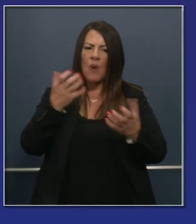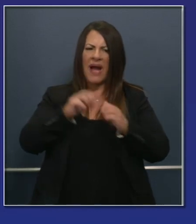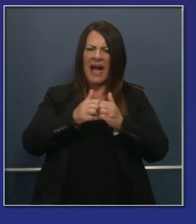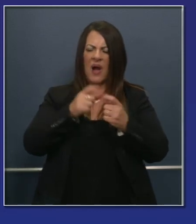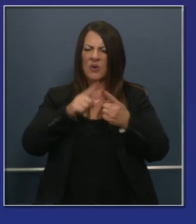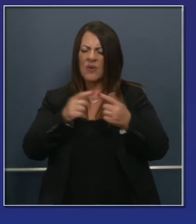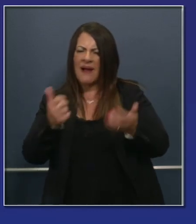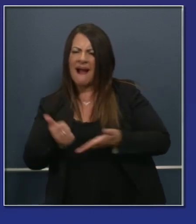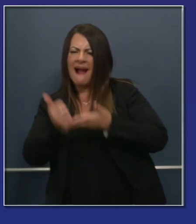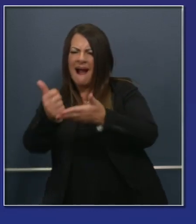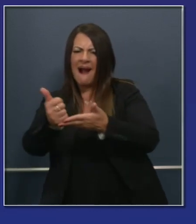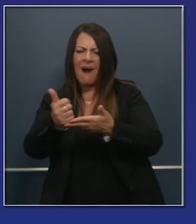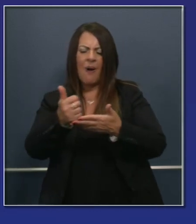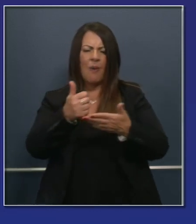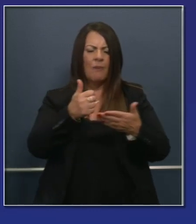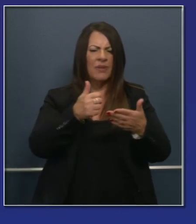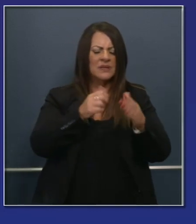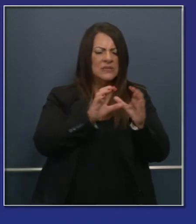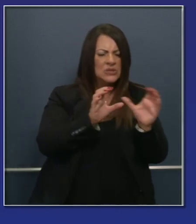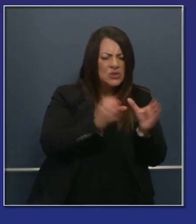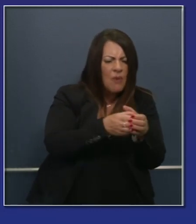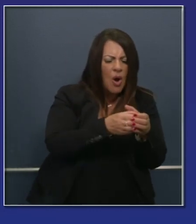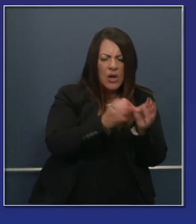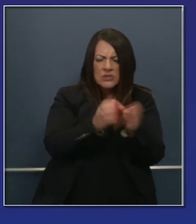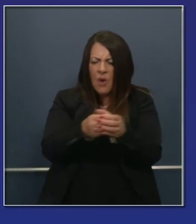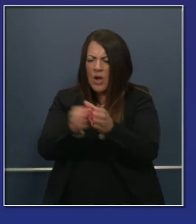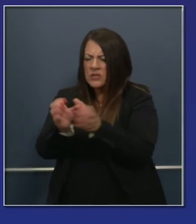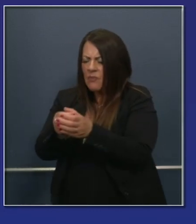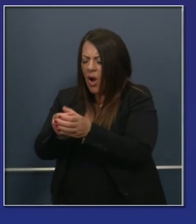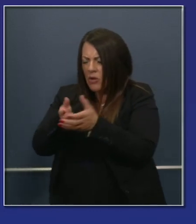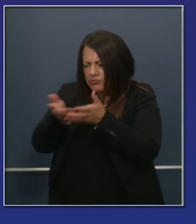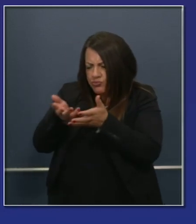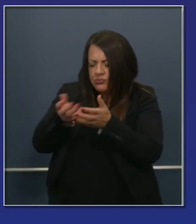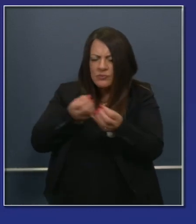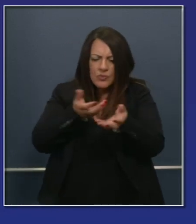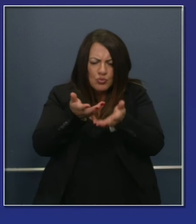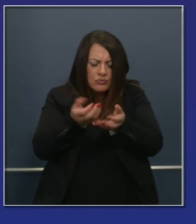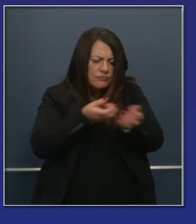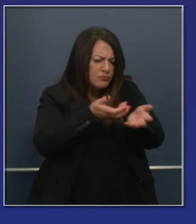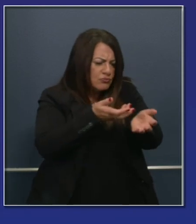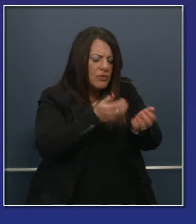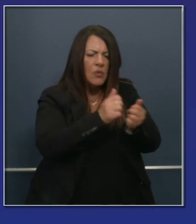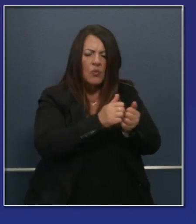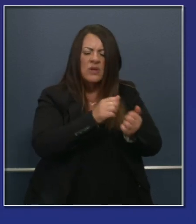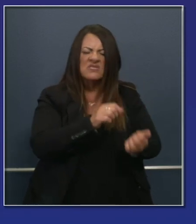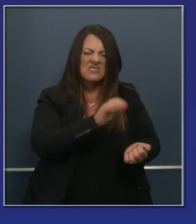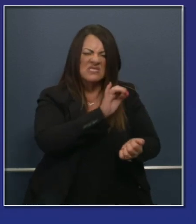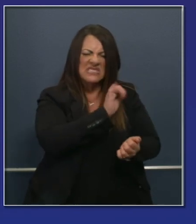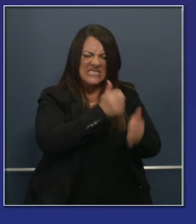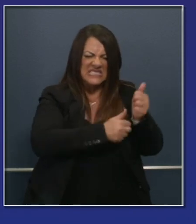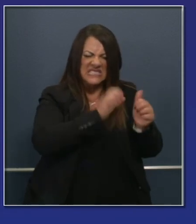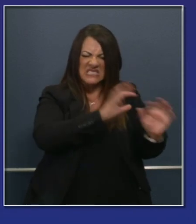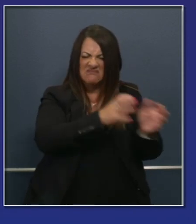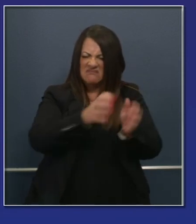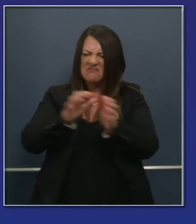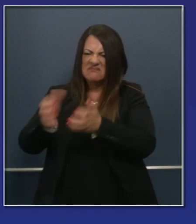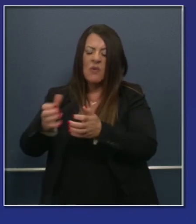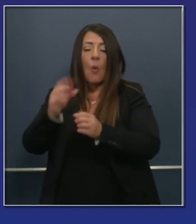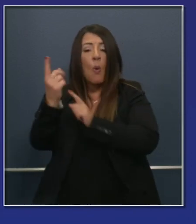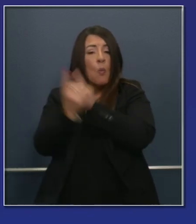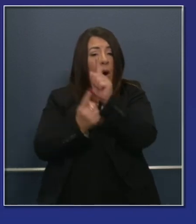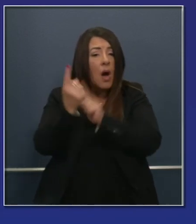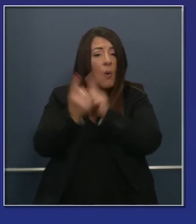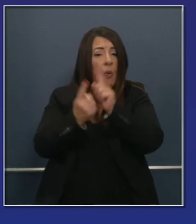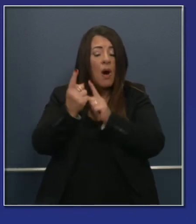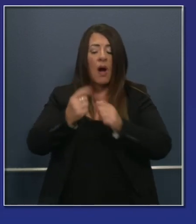to figure out how to use small Zoom breakout rooms for paraprofessionals to work with the students with special needs, one-on-one meetings